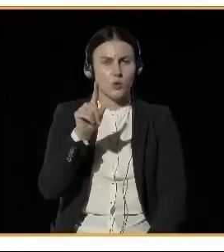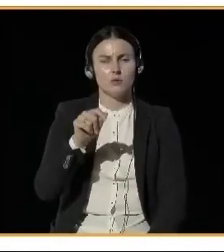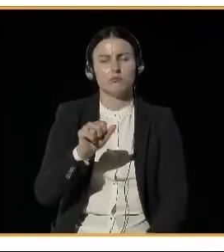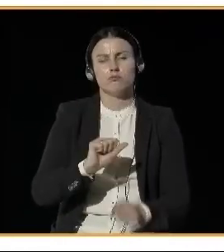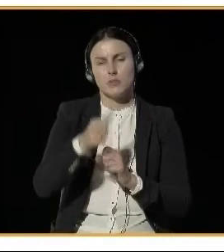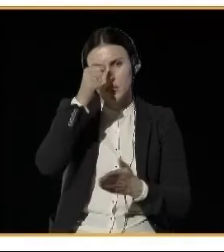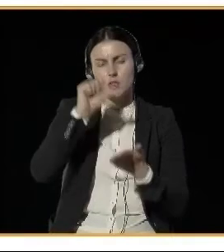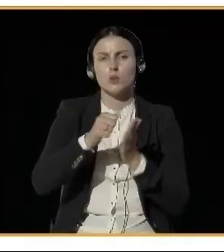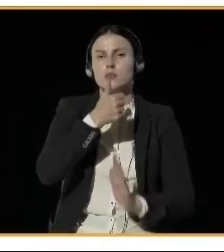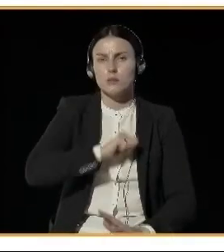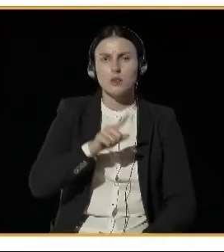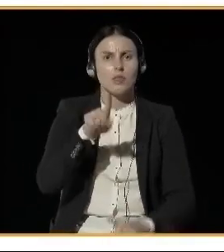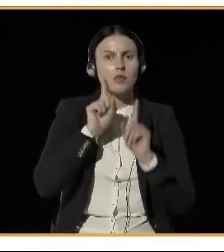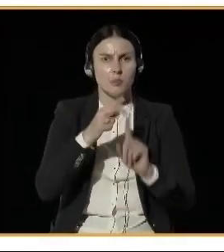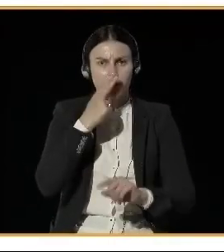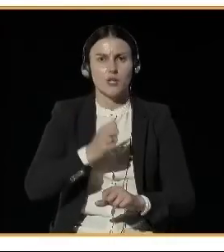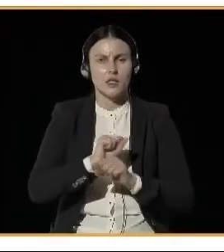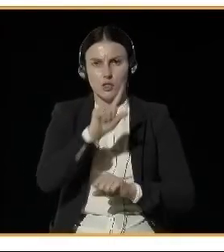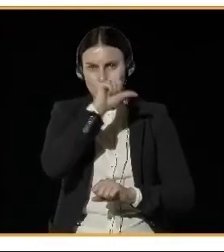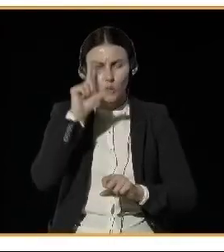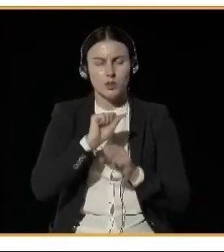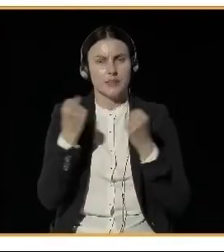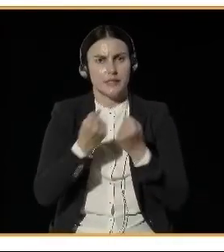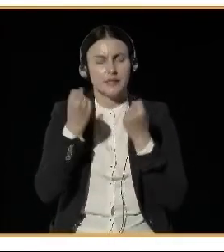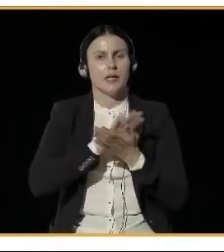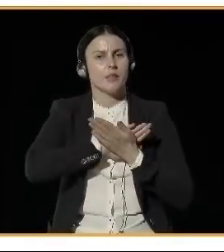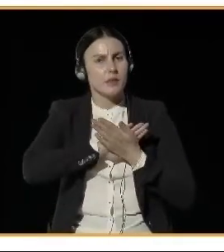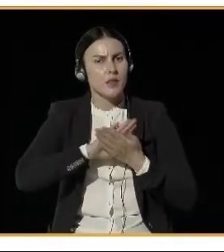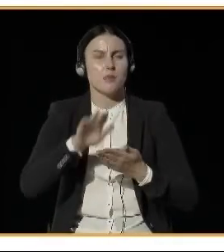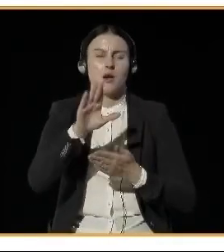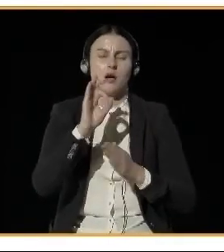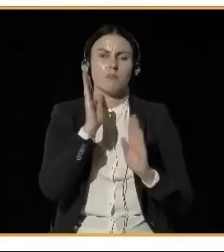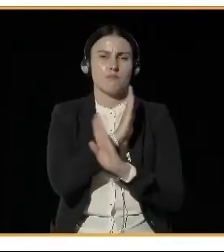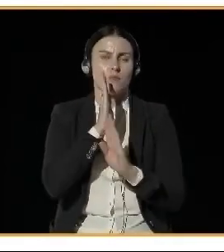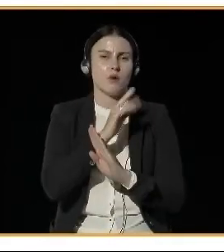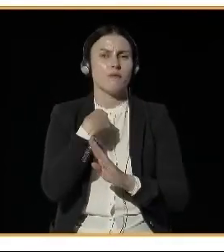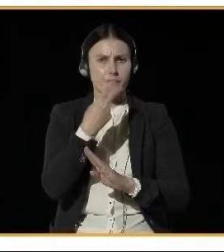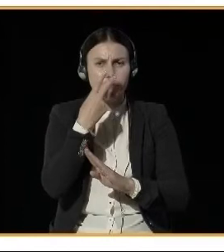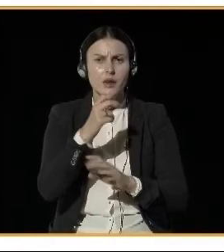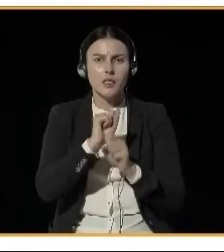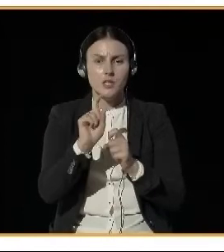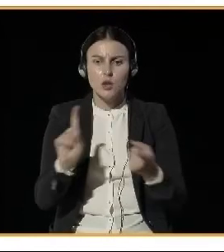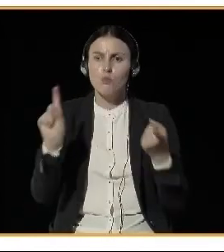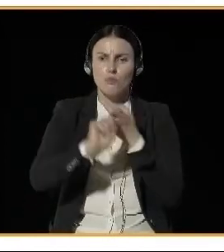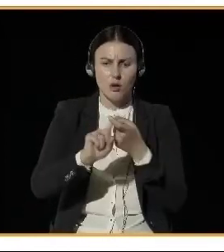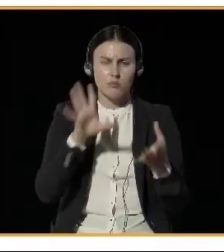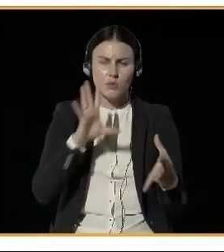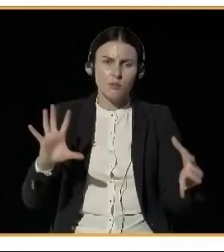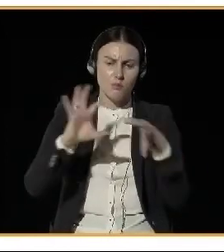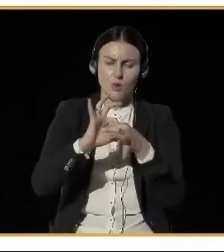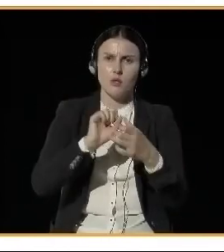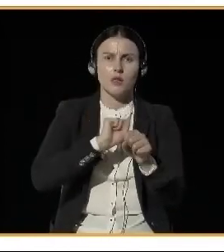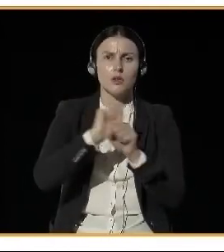quality and they're beginning to see the connection that they are also a part of the problem